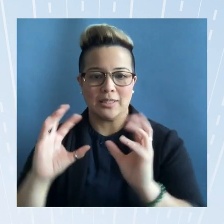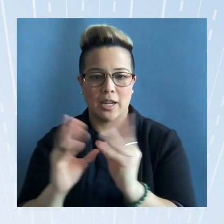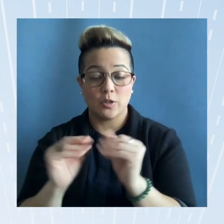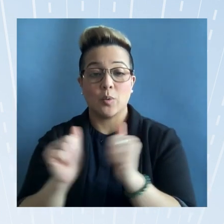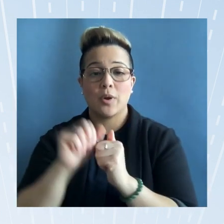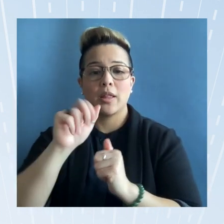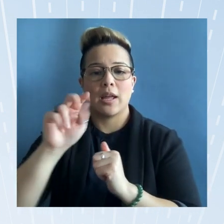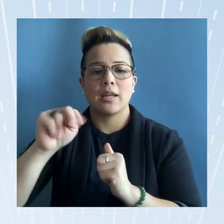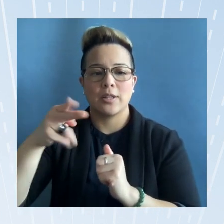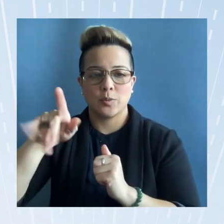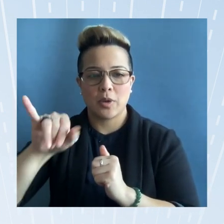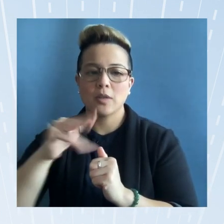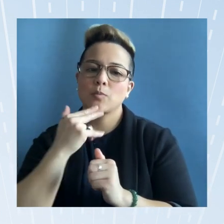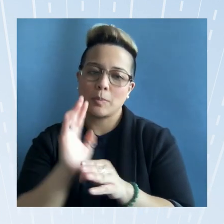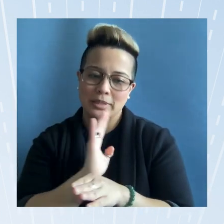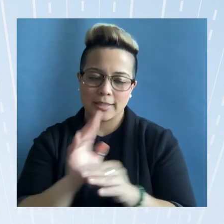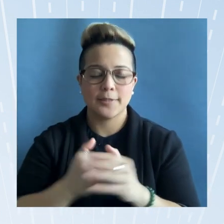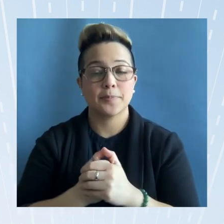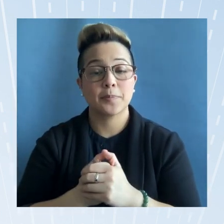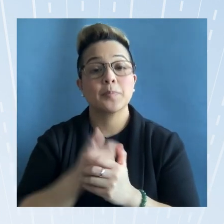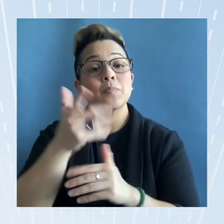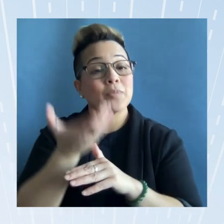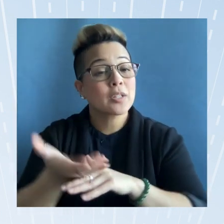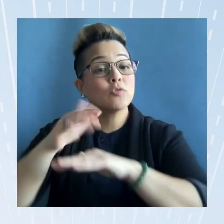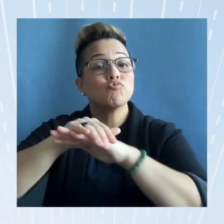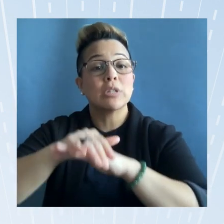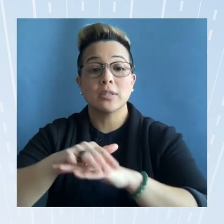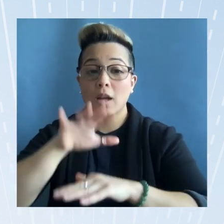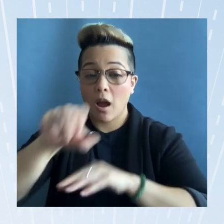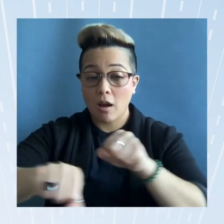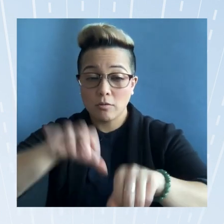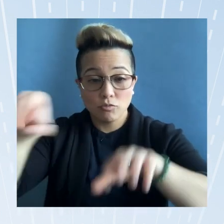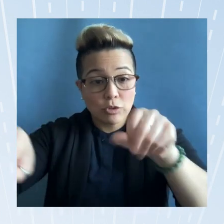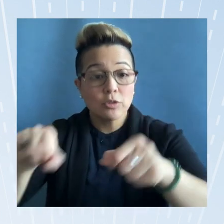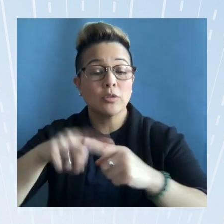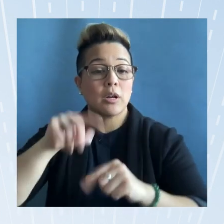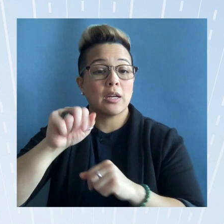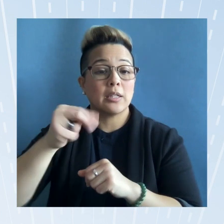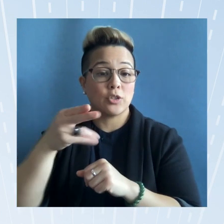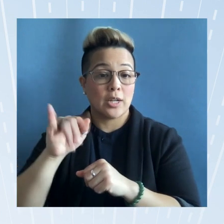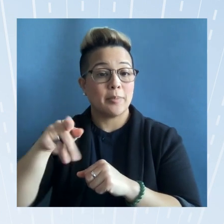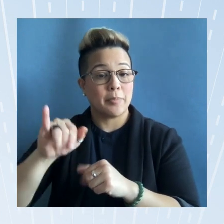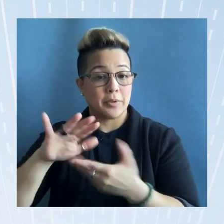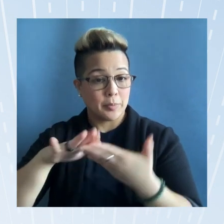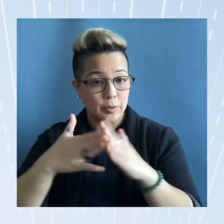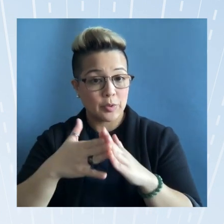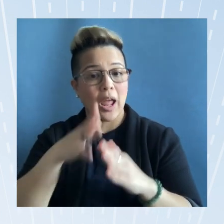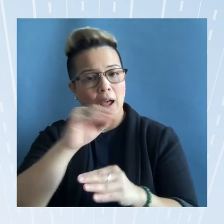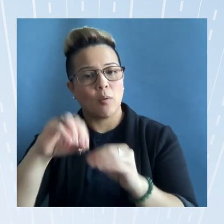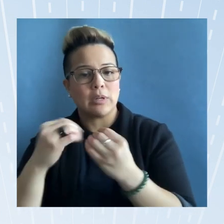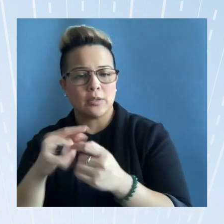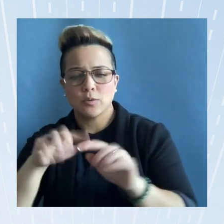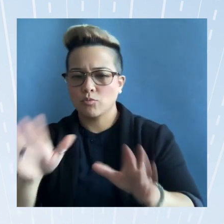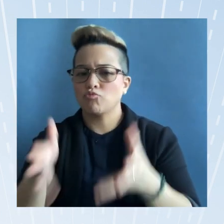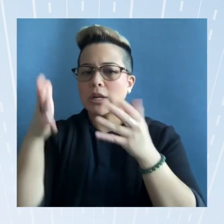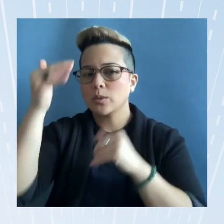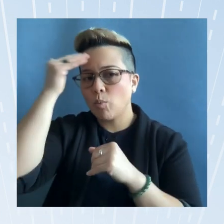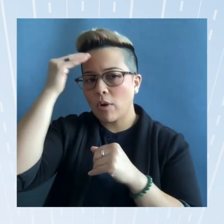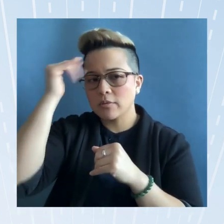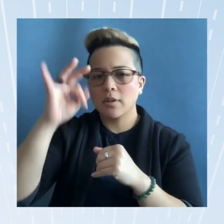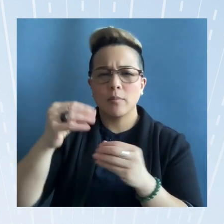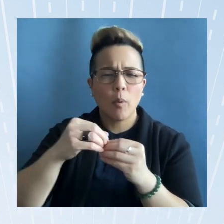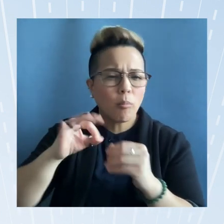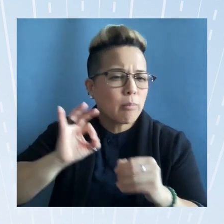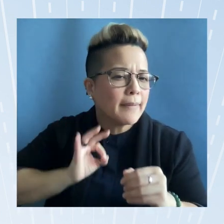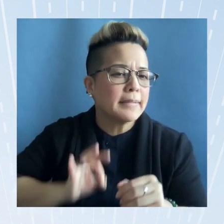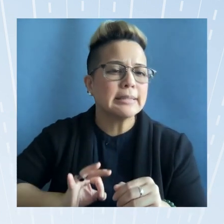small businesses increase outreach to a and hpi committees and organizations to raise awareness of benefits